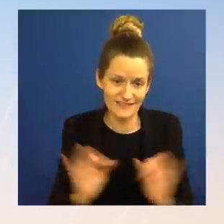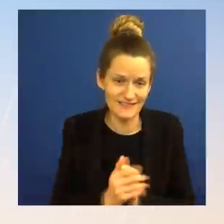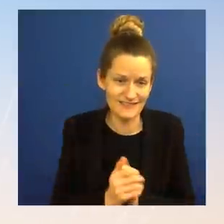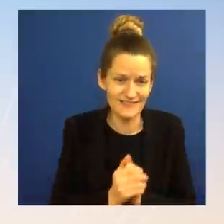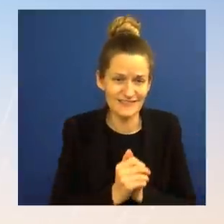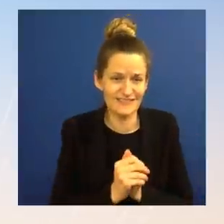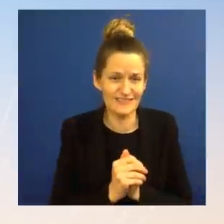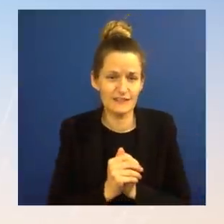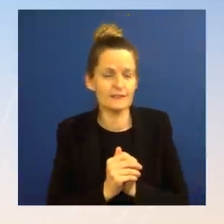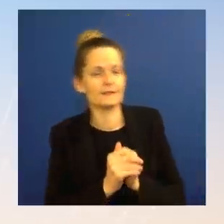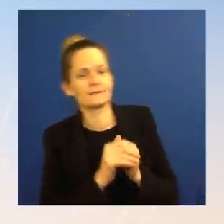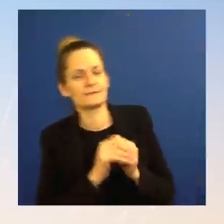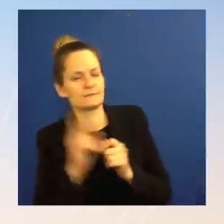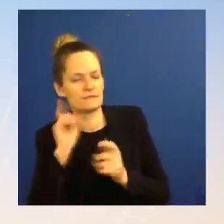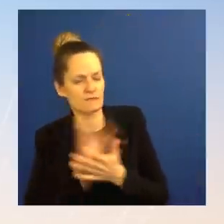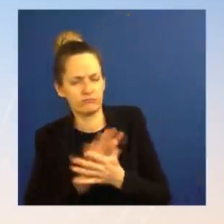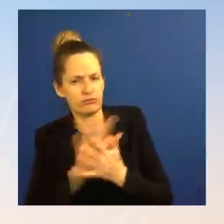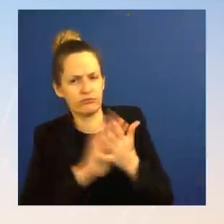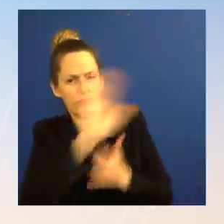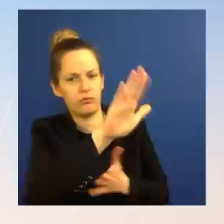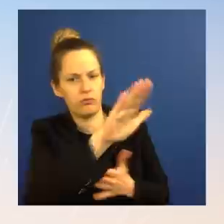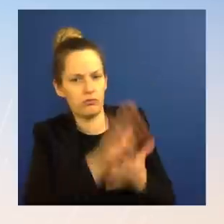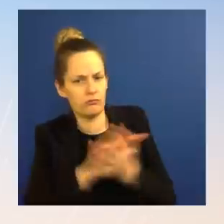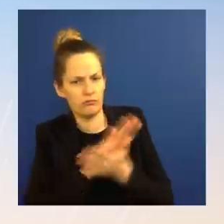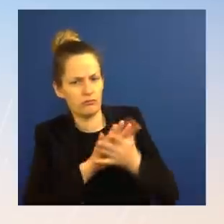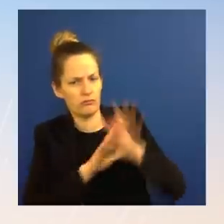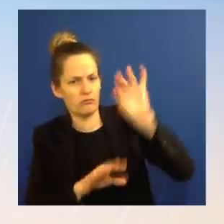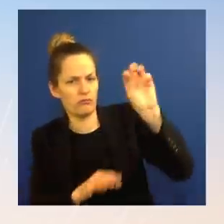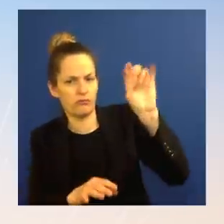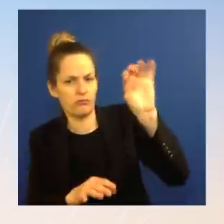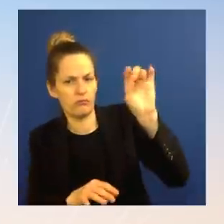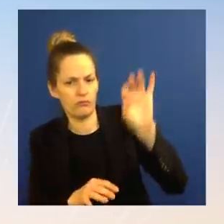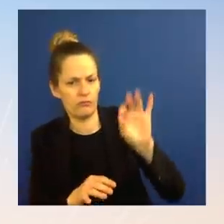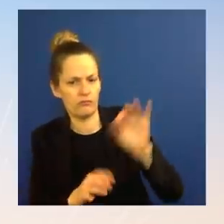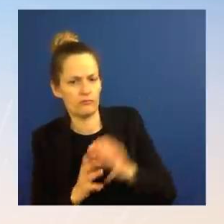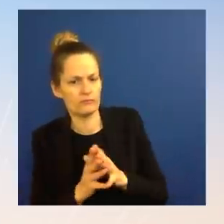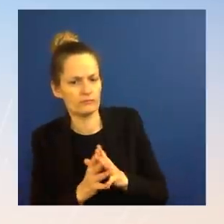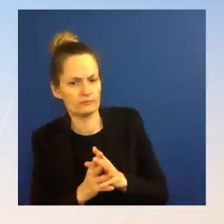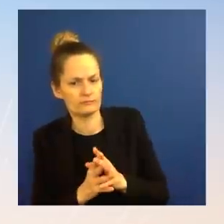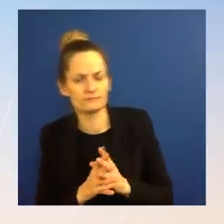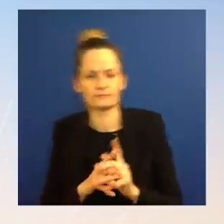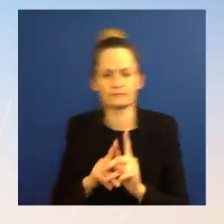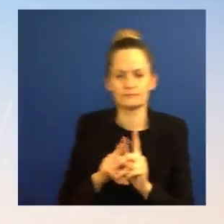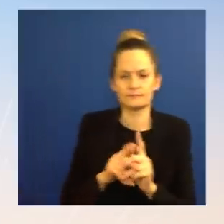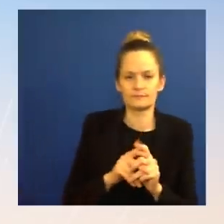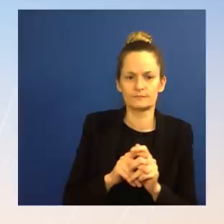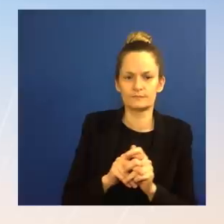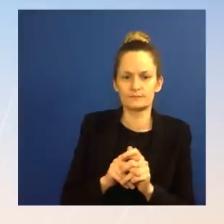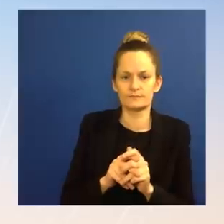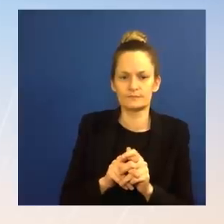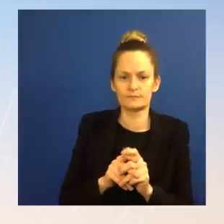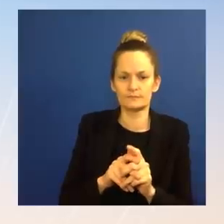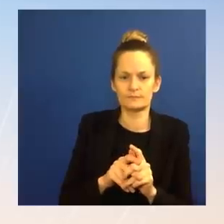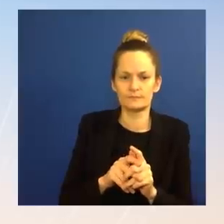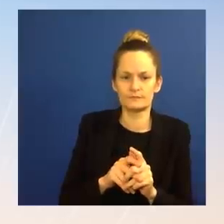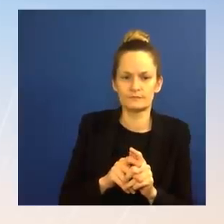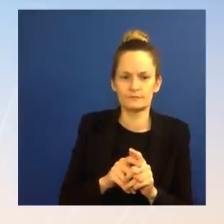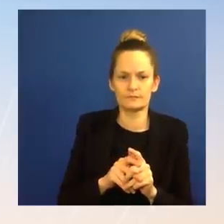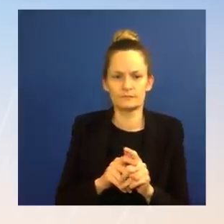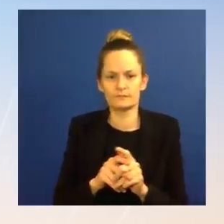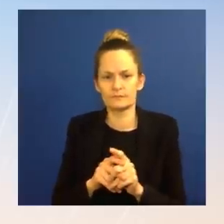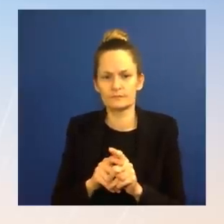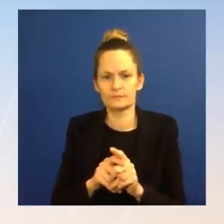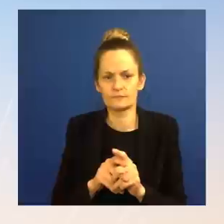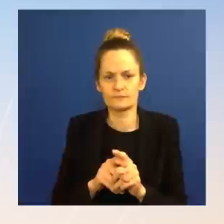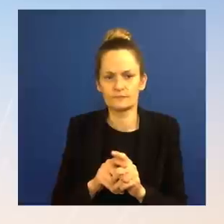that was a direct question from Ed. Ms. That's how we have referred to him, yes. The.S. The Press.S. recognize